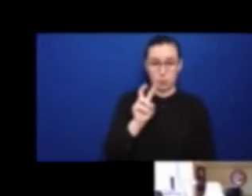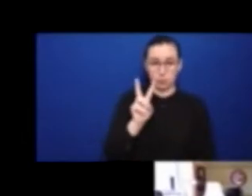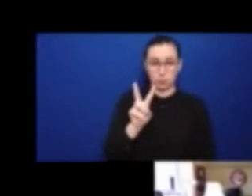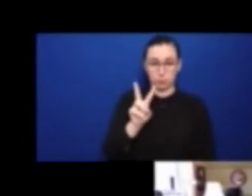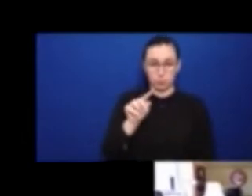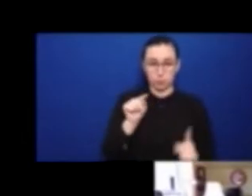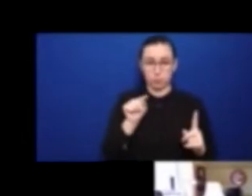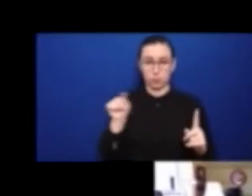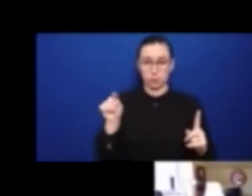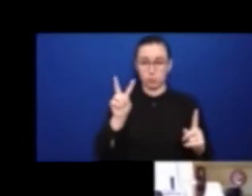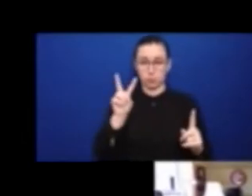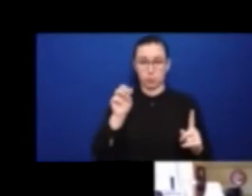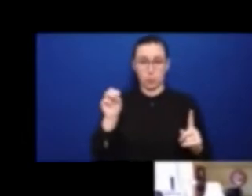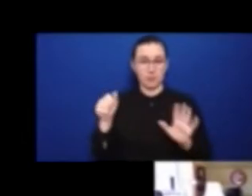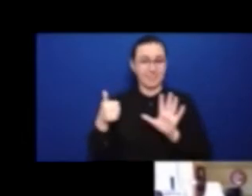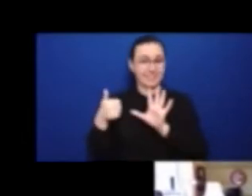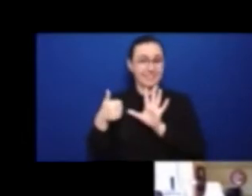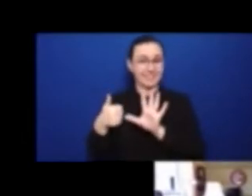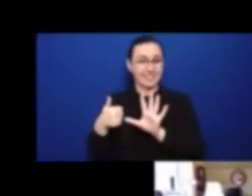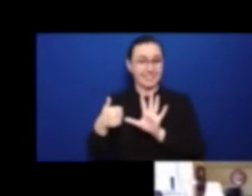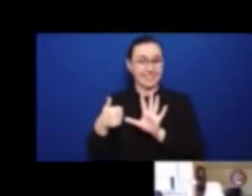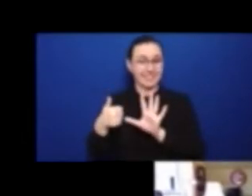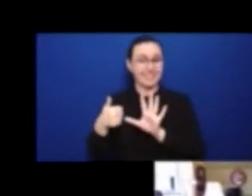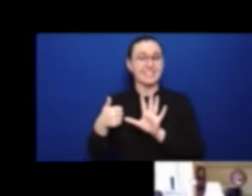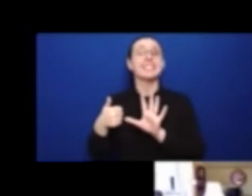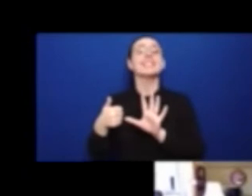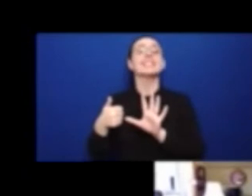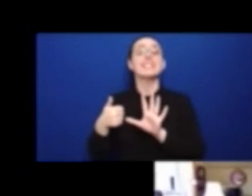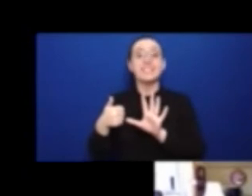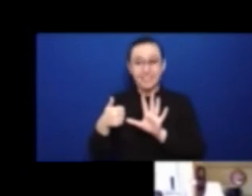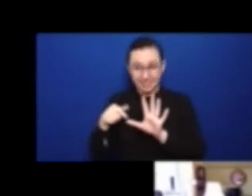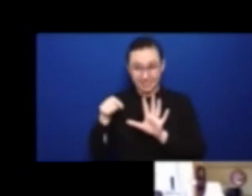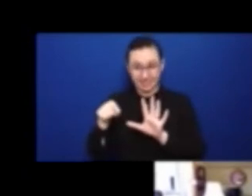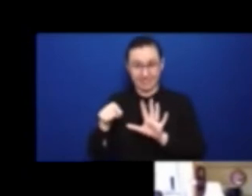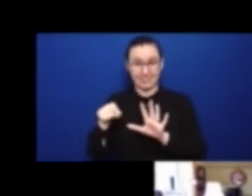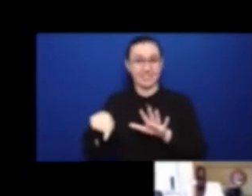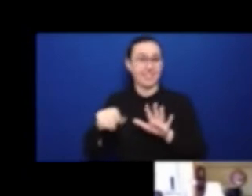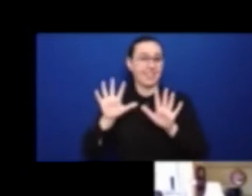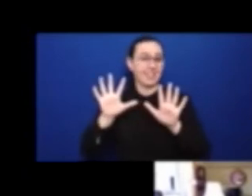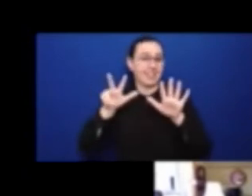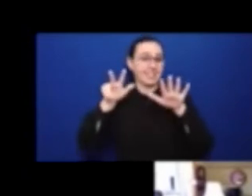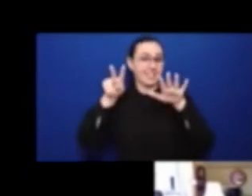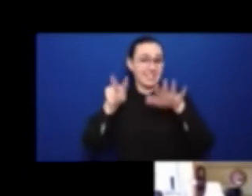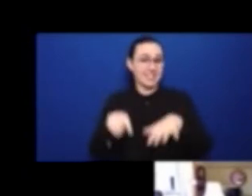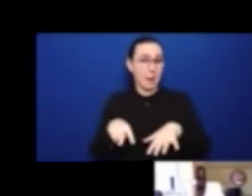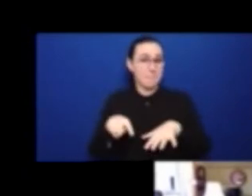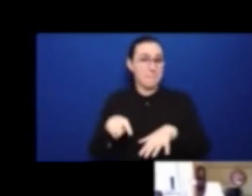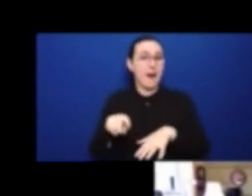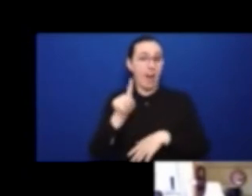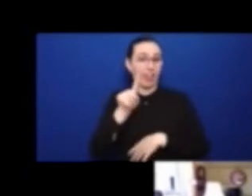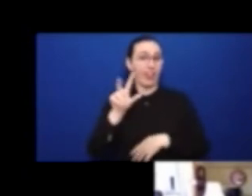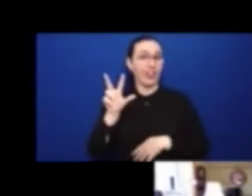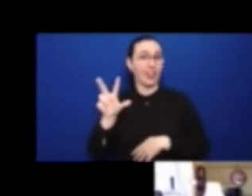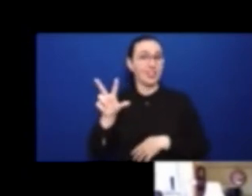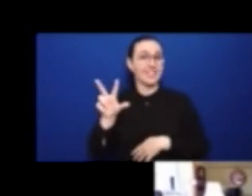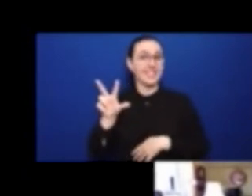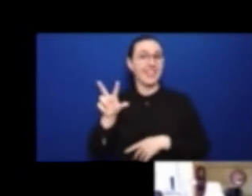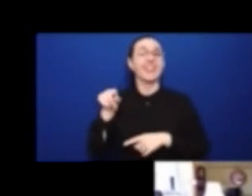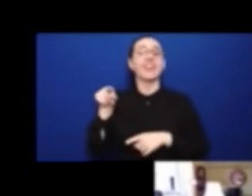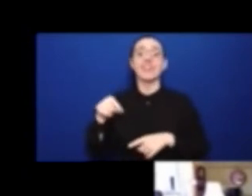2006, member states of the UN General Assembly gathered and